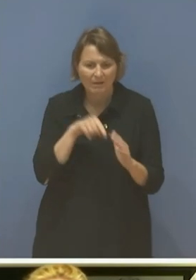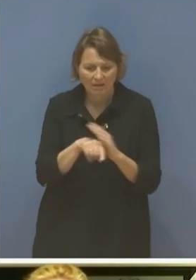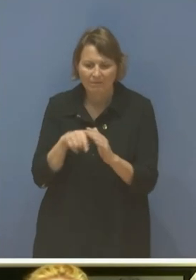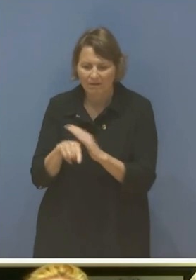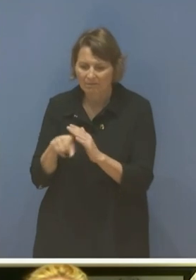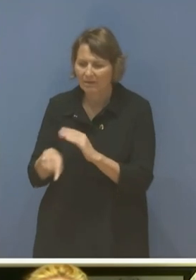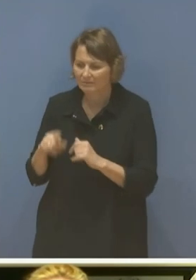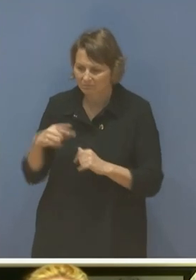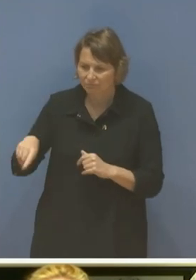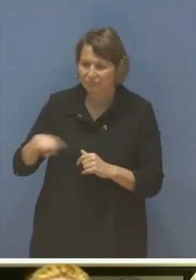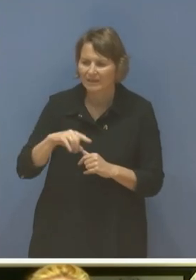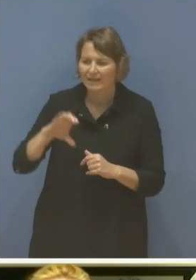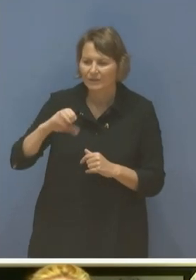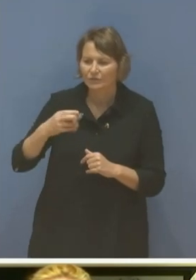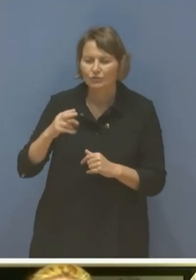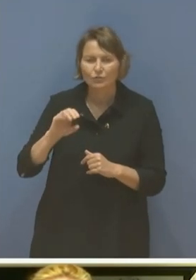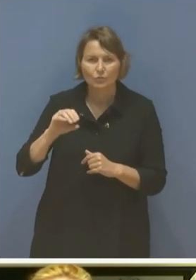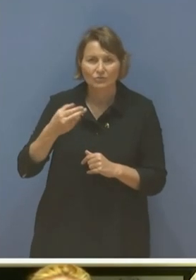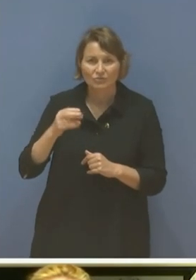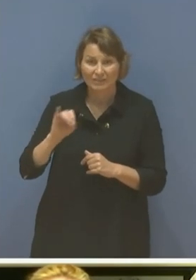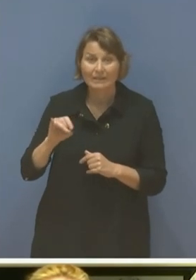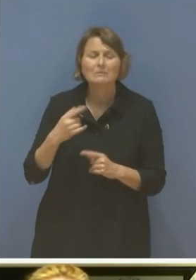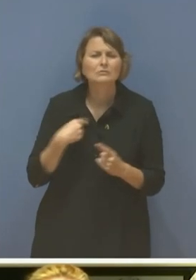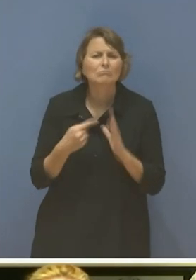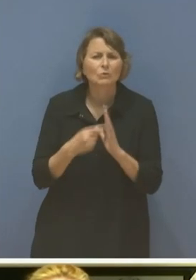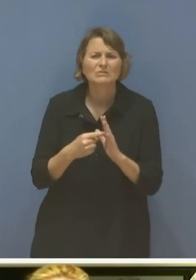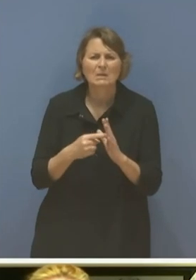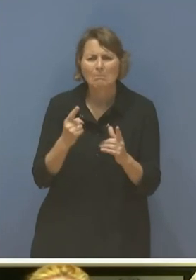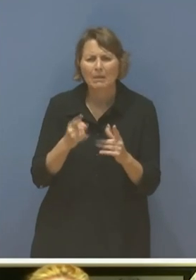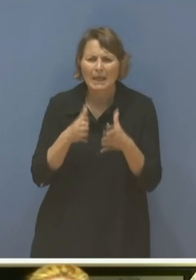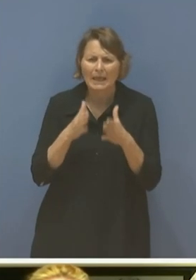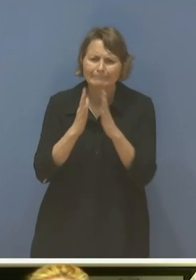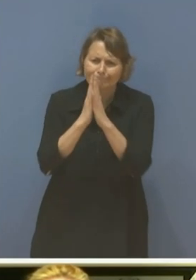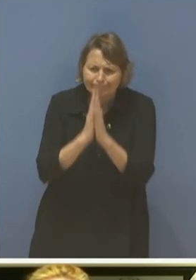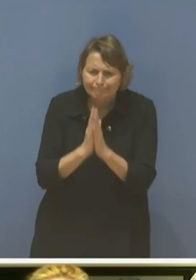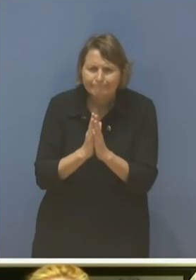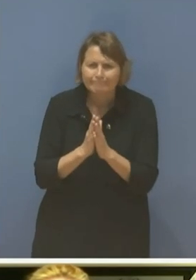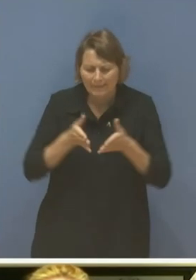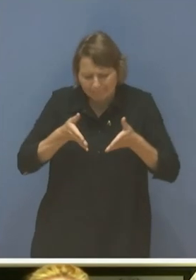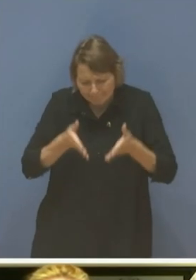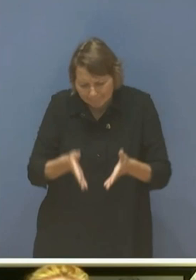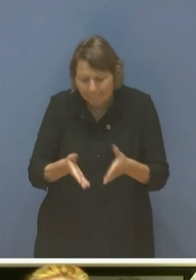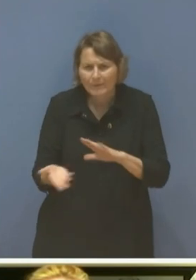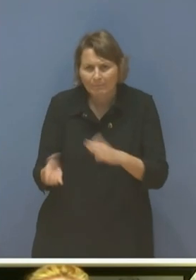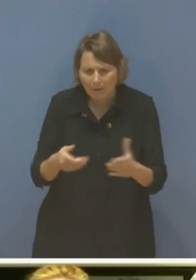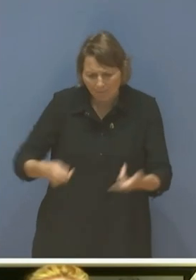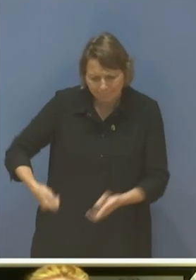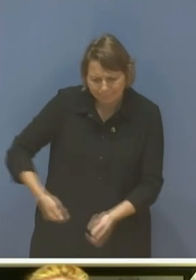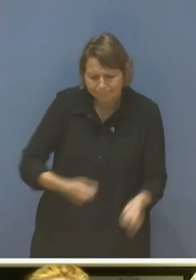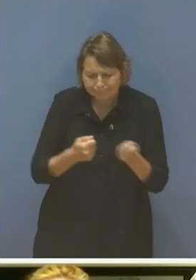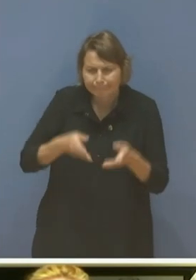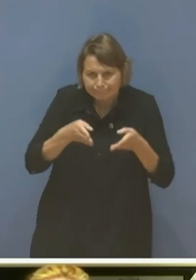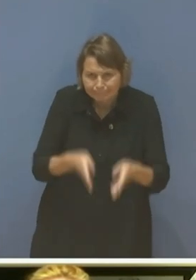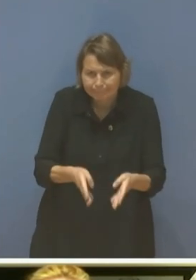been destroying our cemeteries, including a medieval one with 5,000 graves in December 2005.